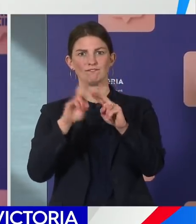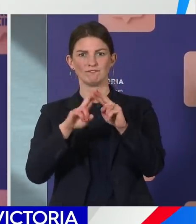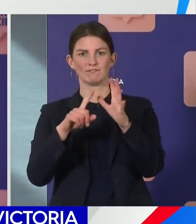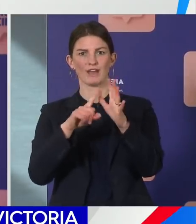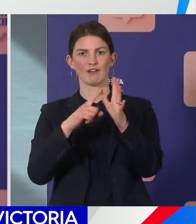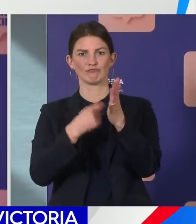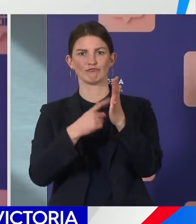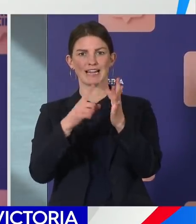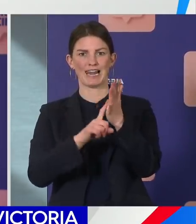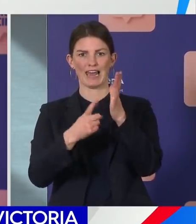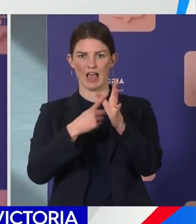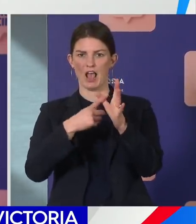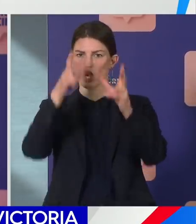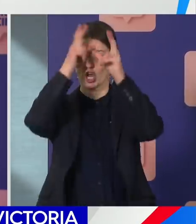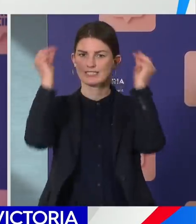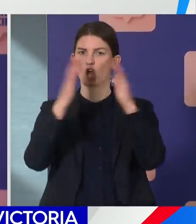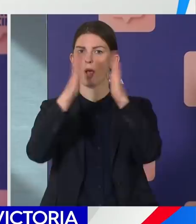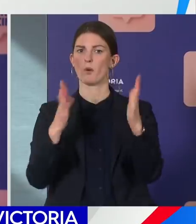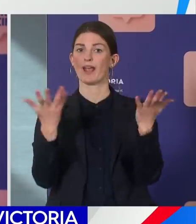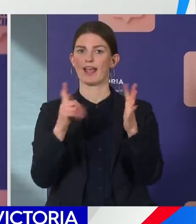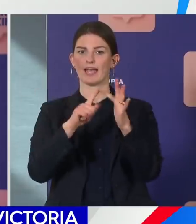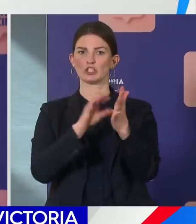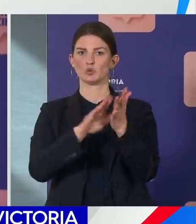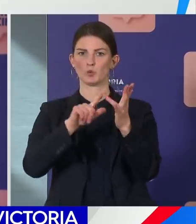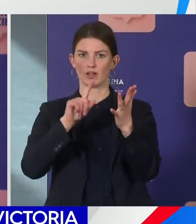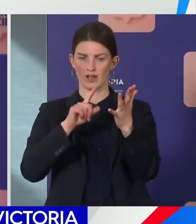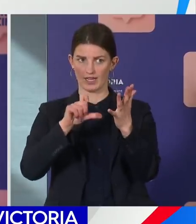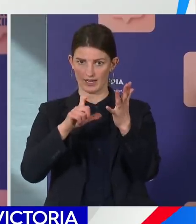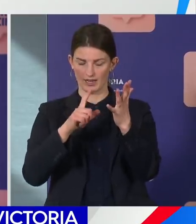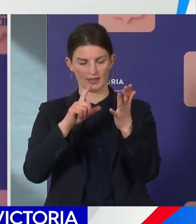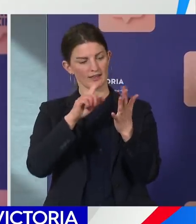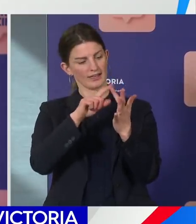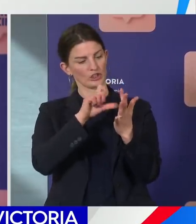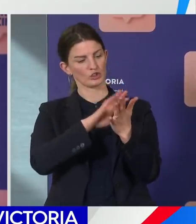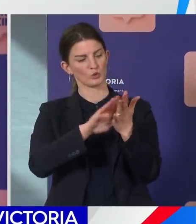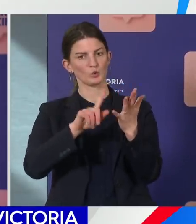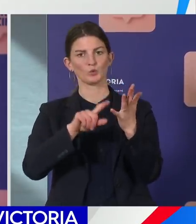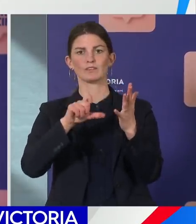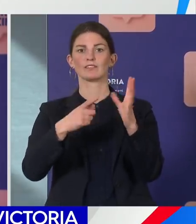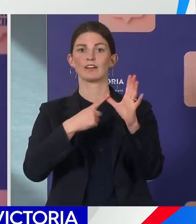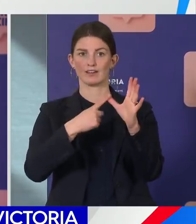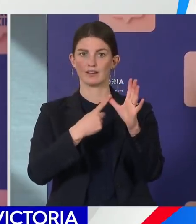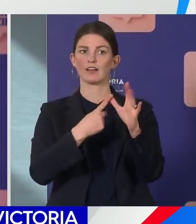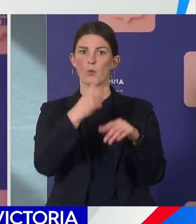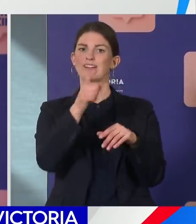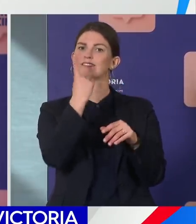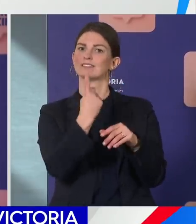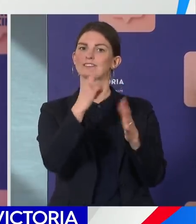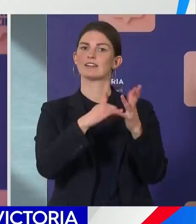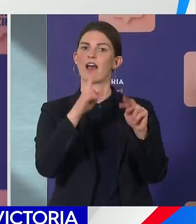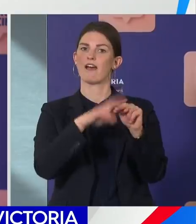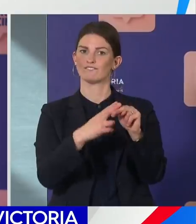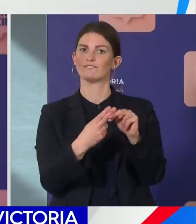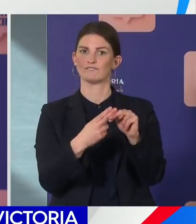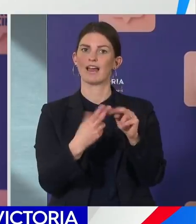I can confirm that there was a staff member who tested positive at that aged care facility, and that is a confirmed positive test result. She has since